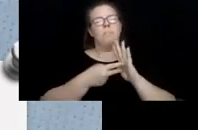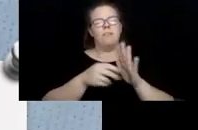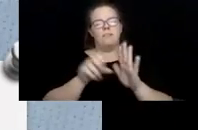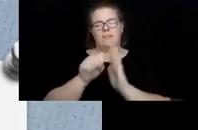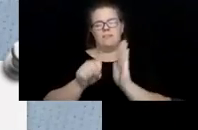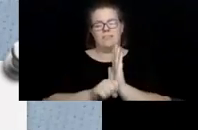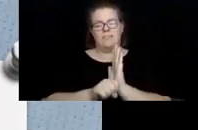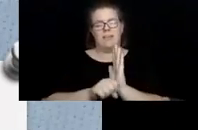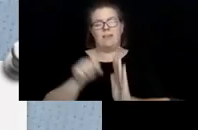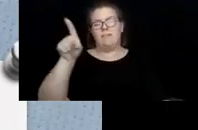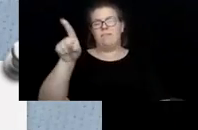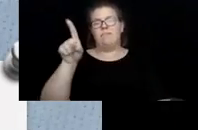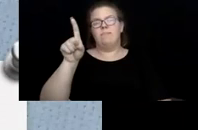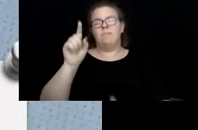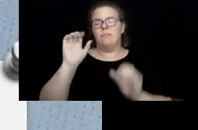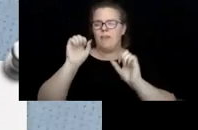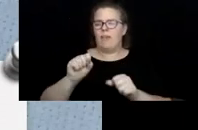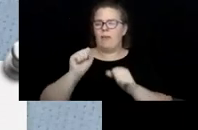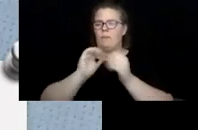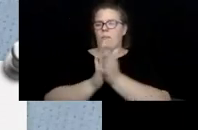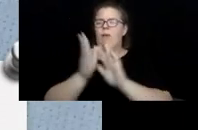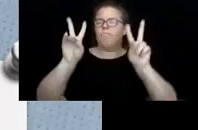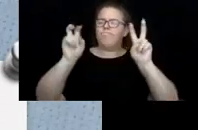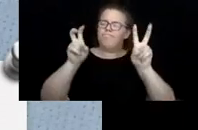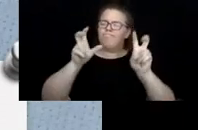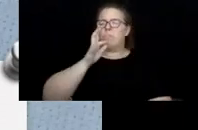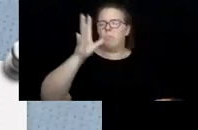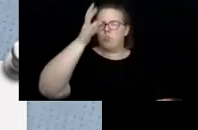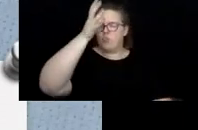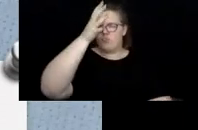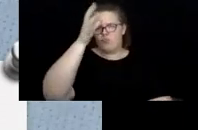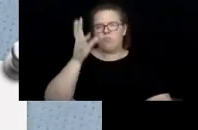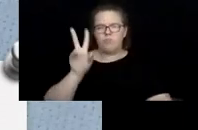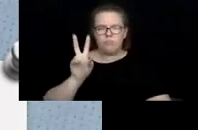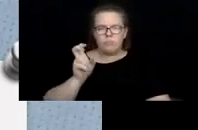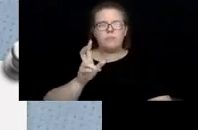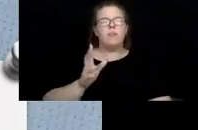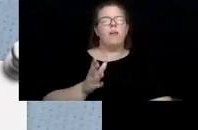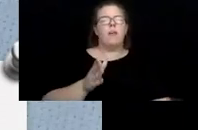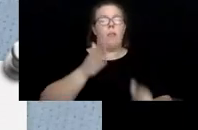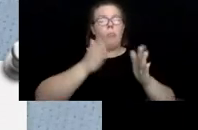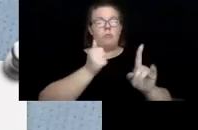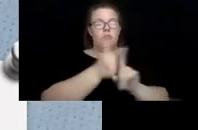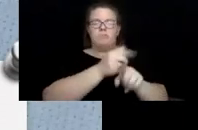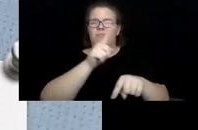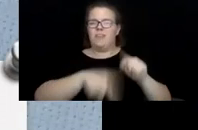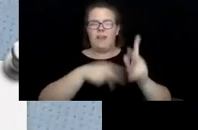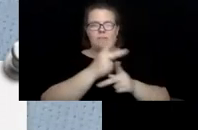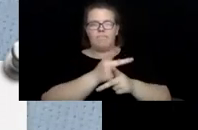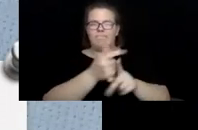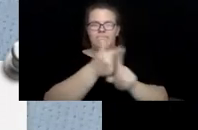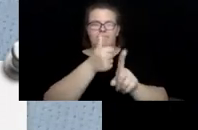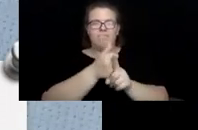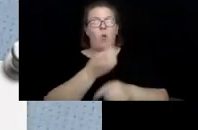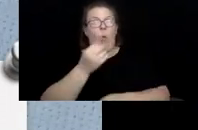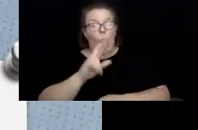um, can act in a parental type capacity for persons who cannot care for themselves or are a danger to themselves,